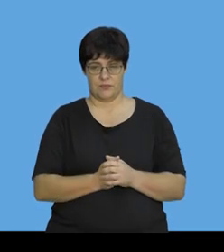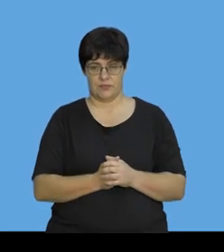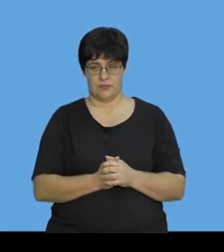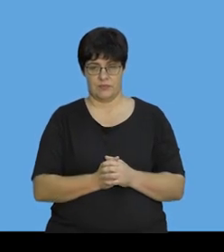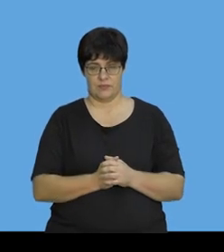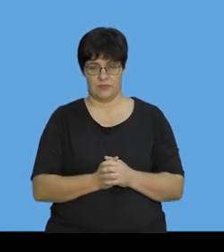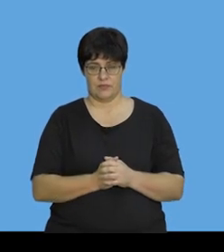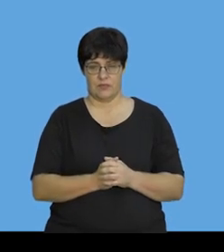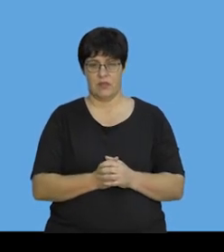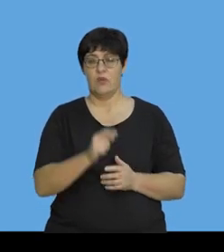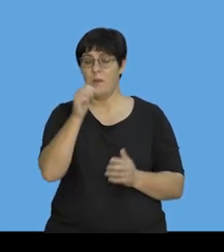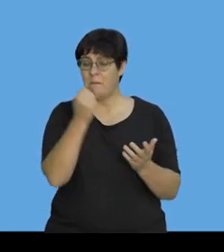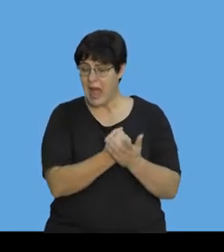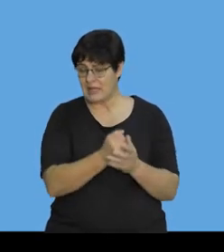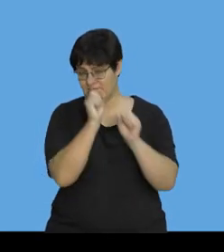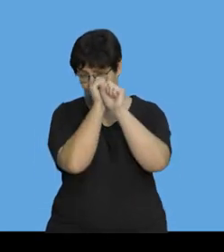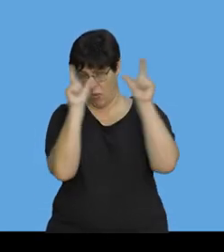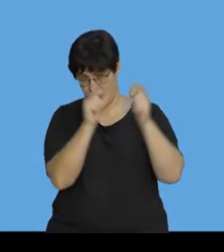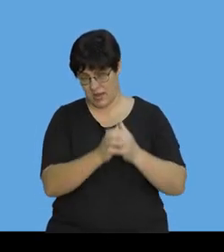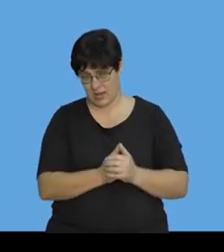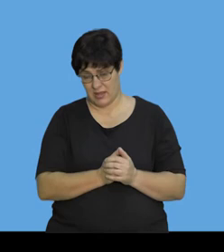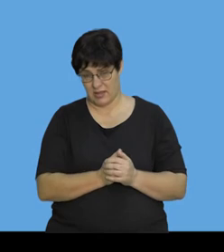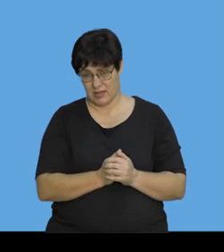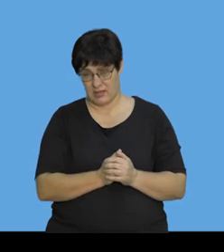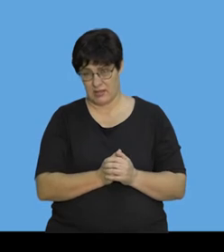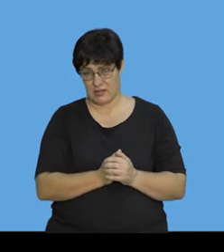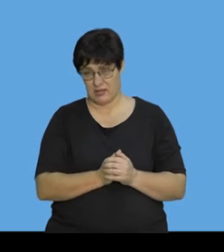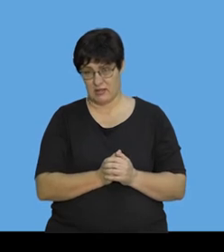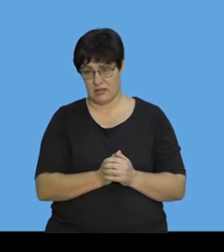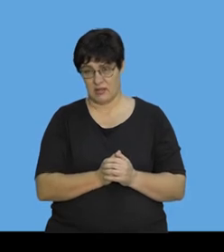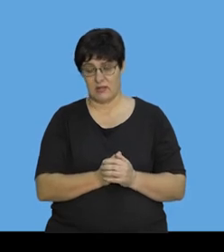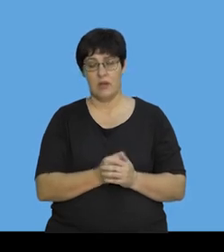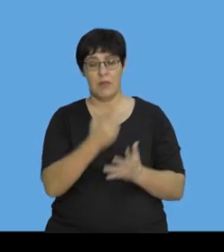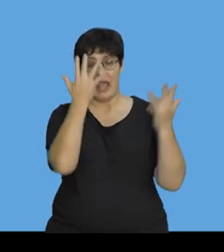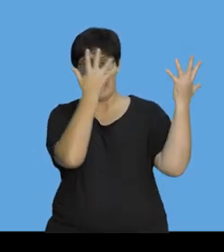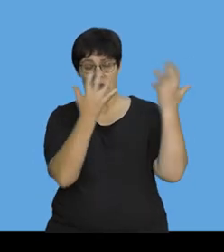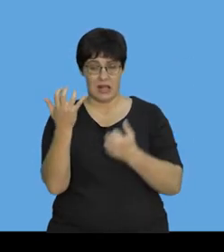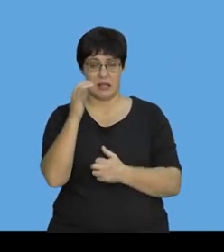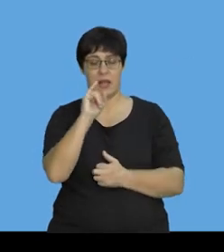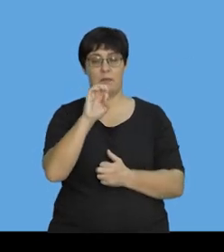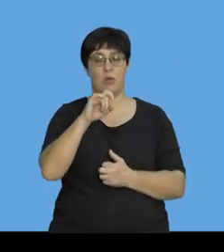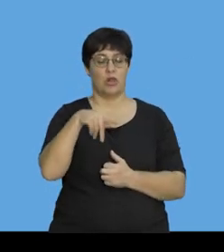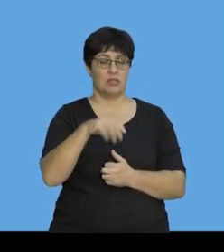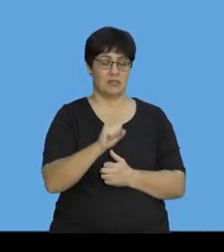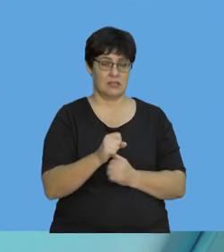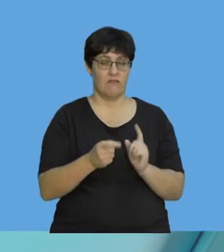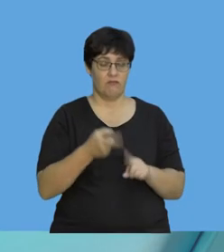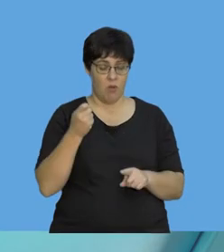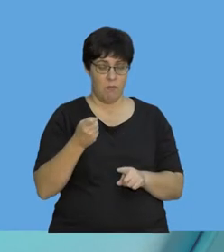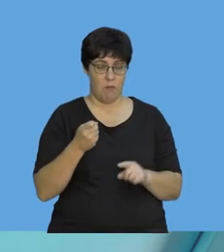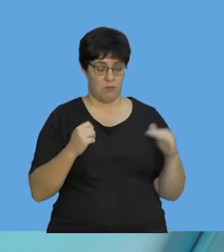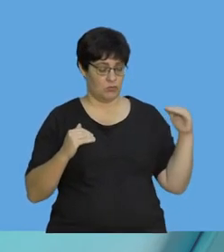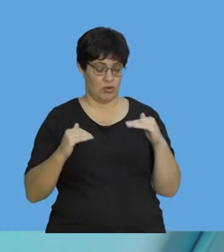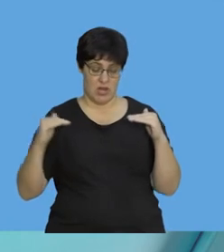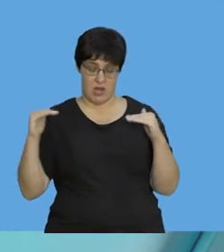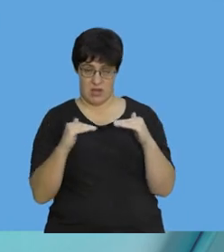Now, I need you to be aware of something. When I calculate the impulse on the freight